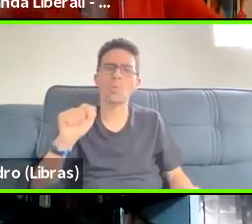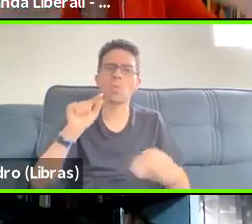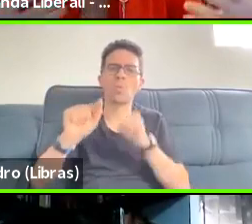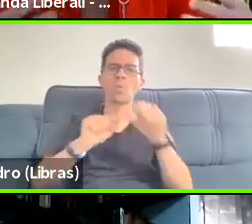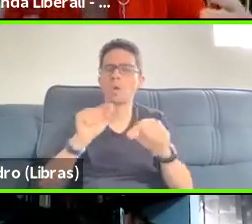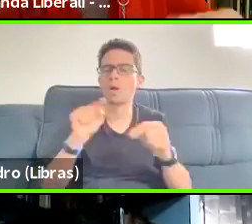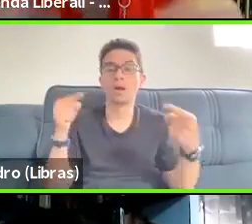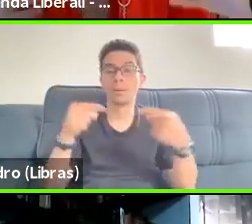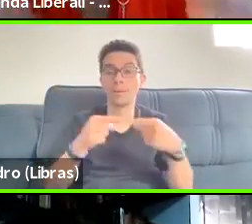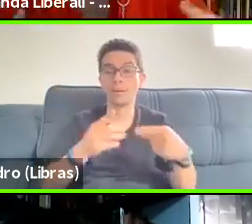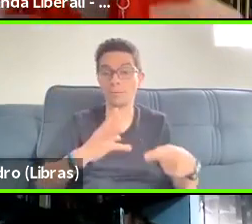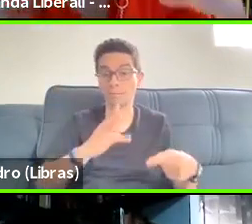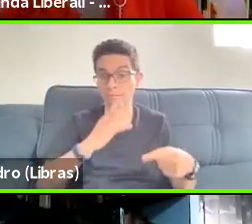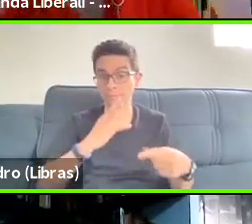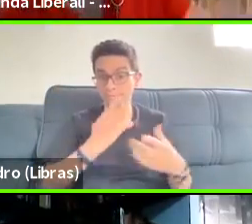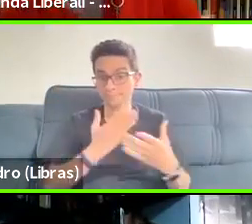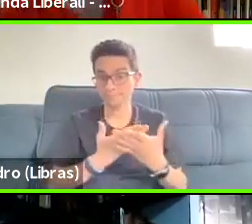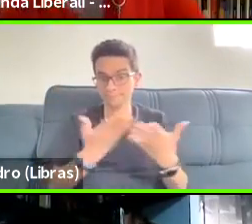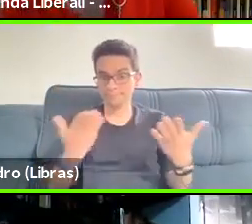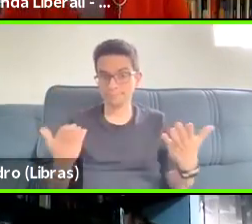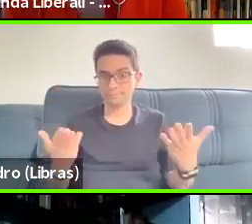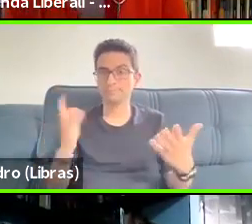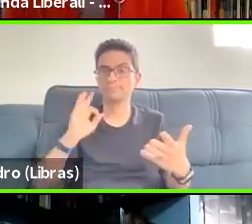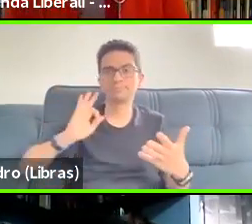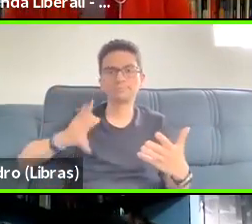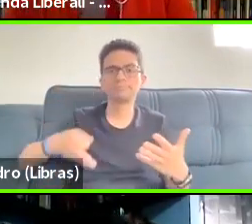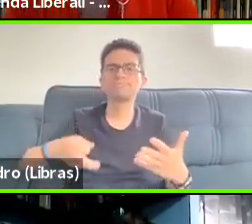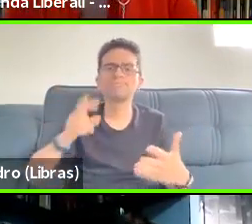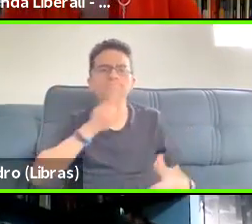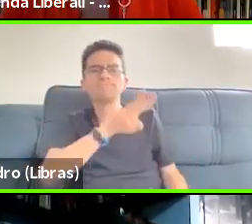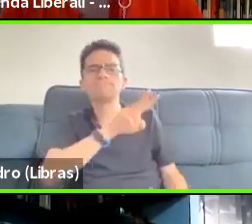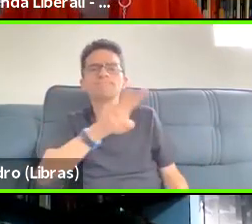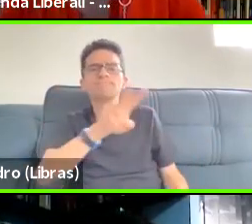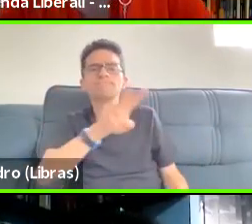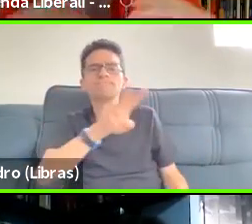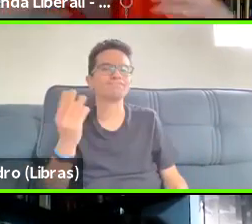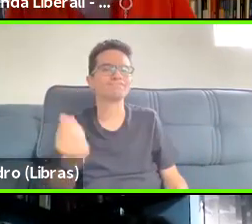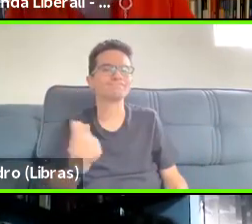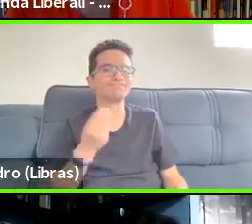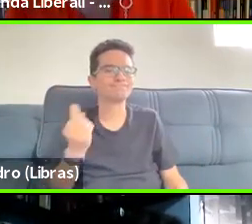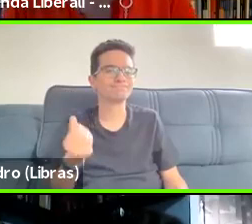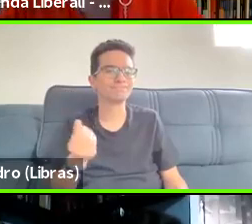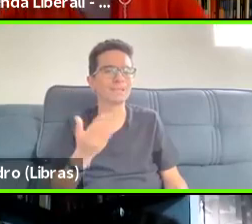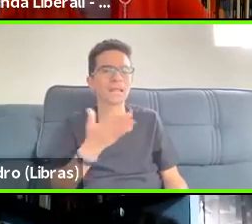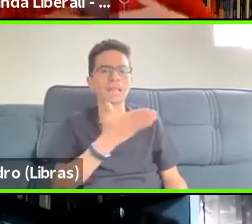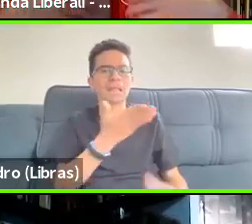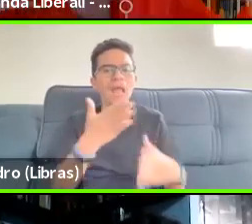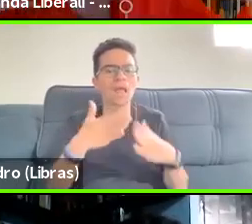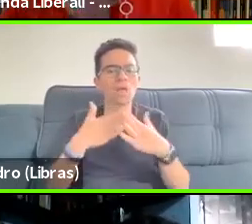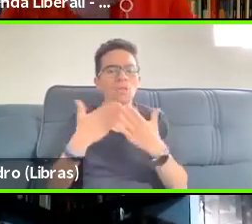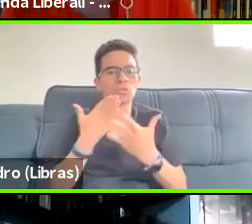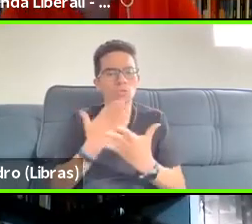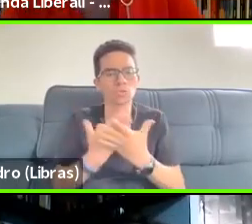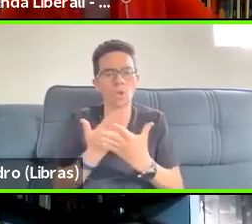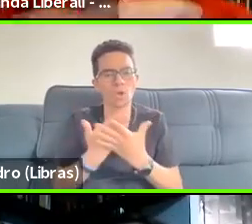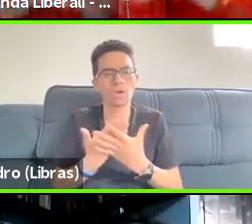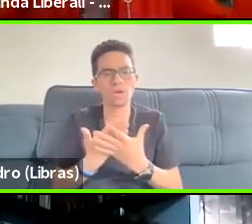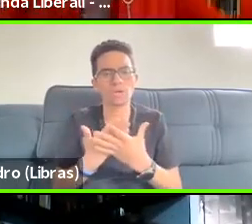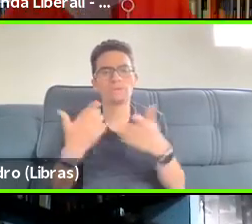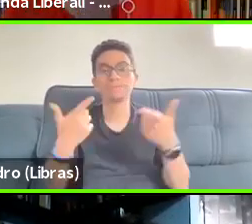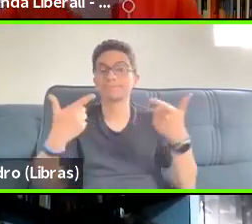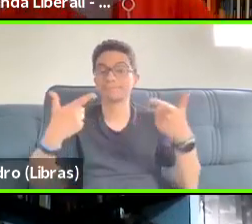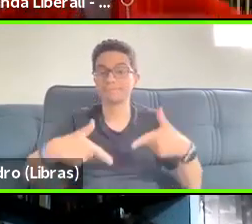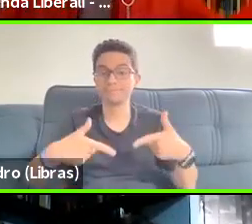see, uh, decolonizing schools and turning schools into a place of living and feeling and